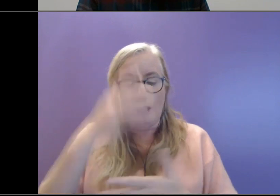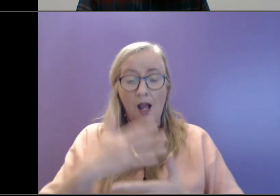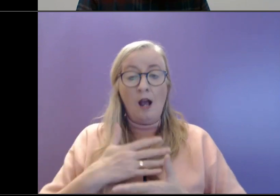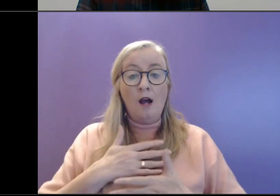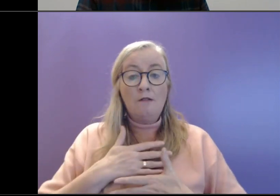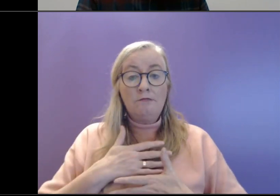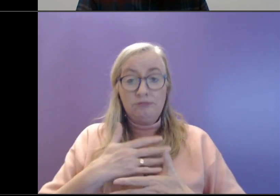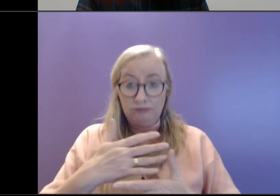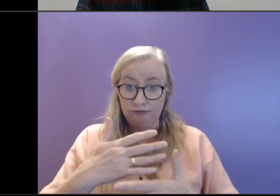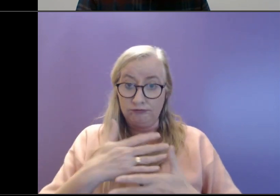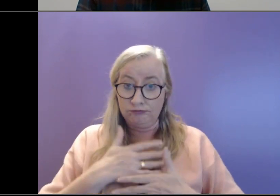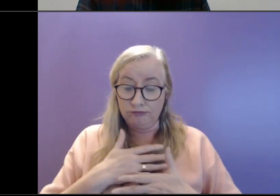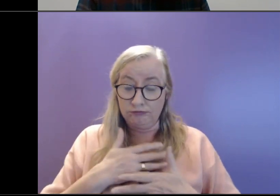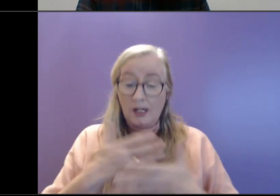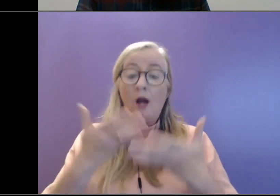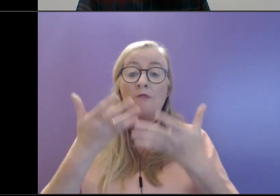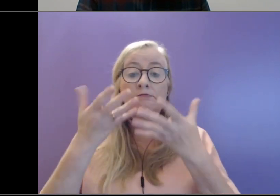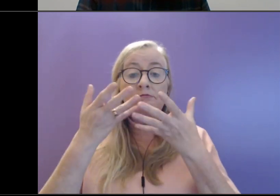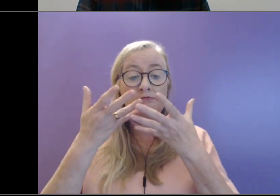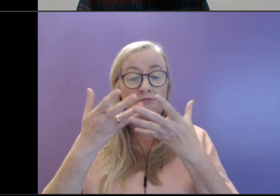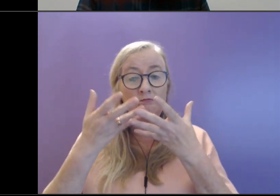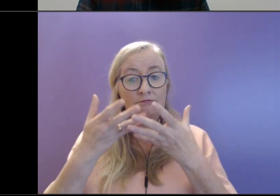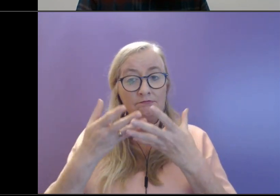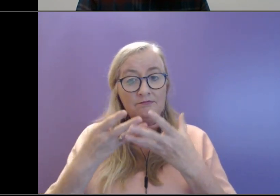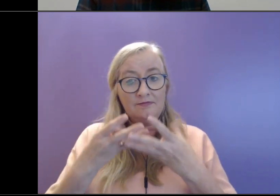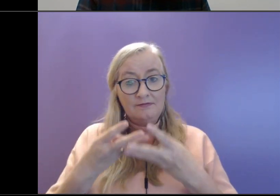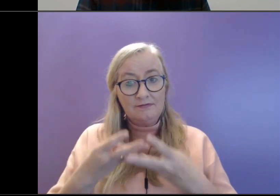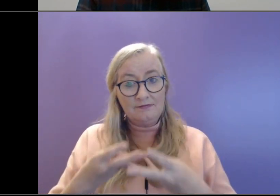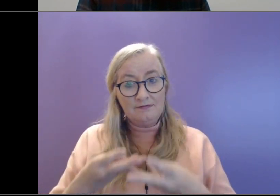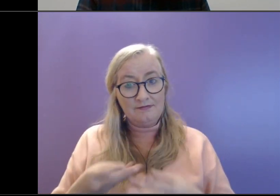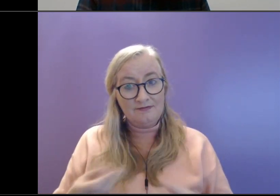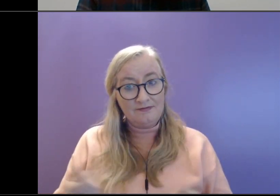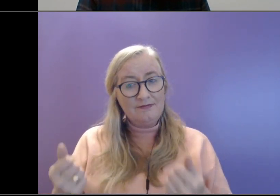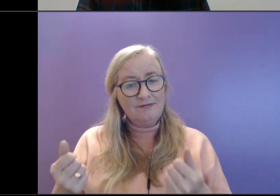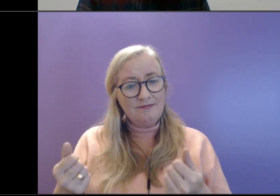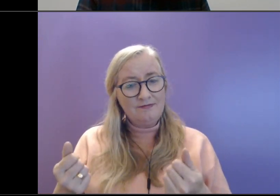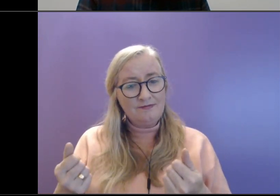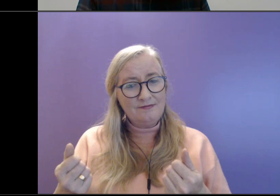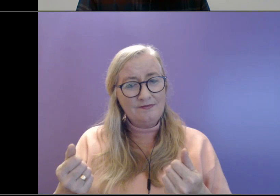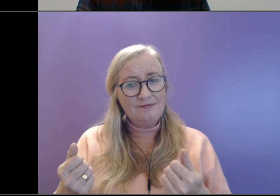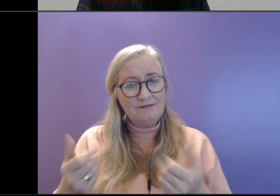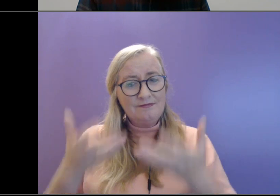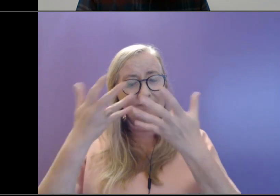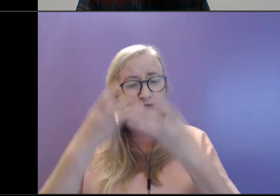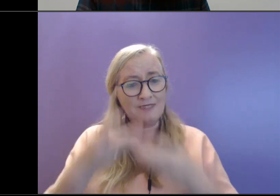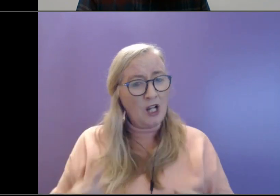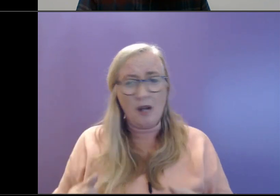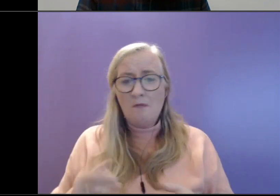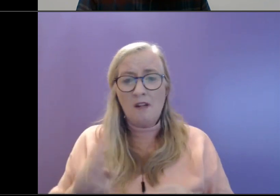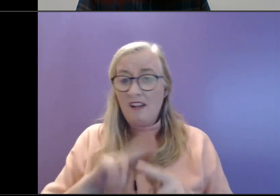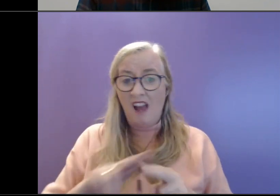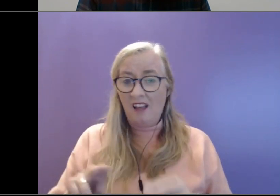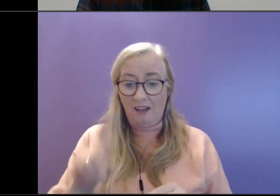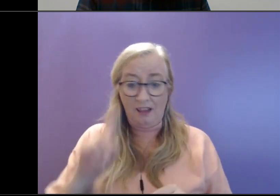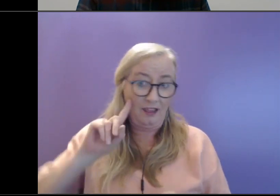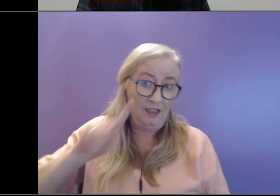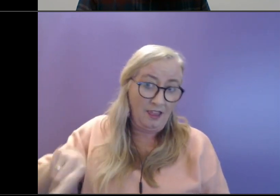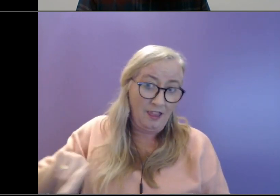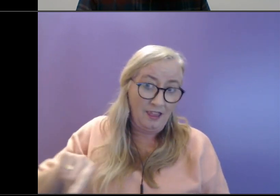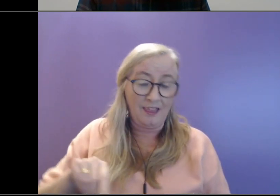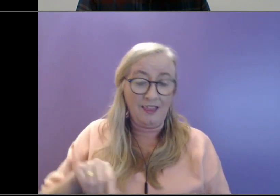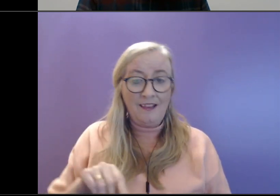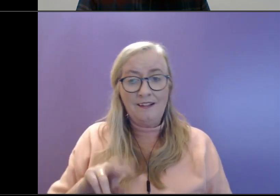And that's not to say, yeah, I suppose it's not to discount that they're difficult and sitting with